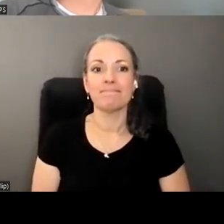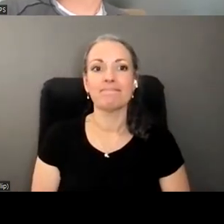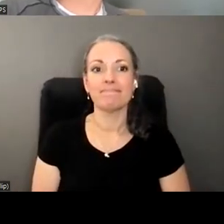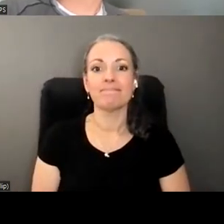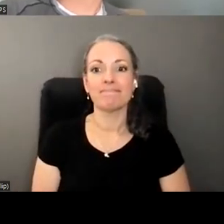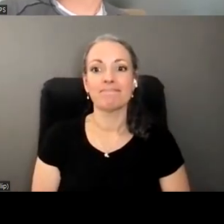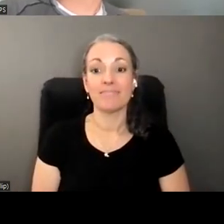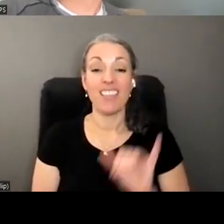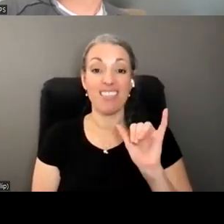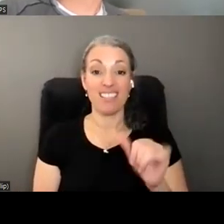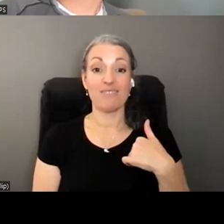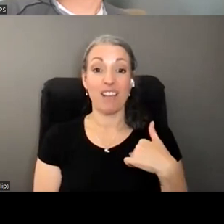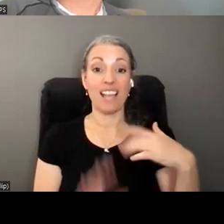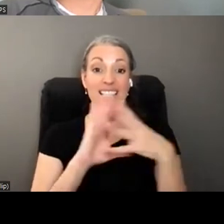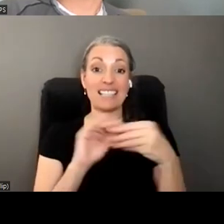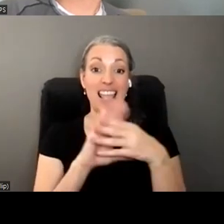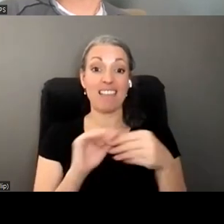so that's what I had to say